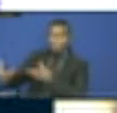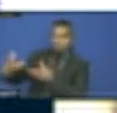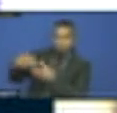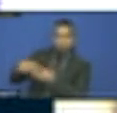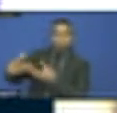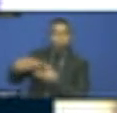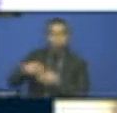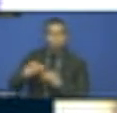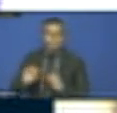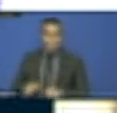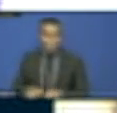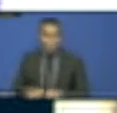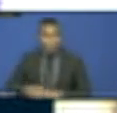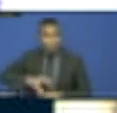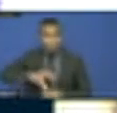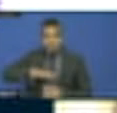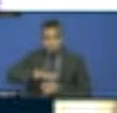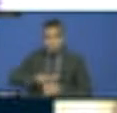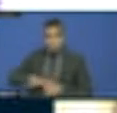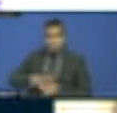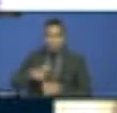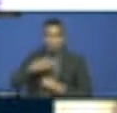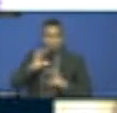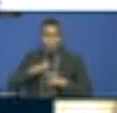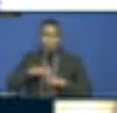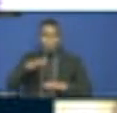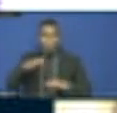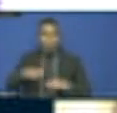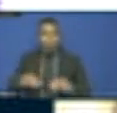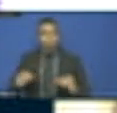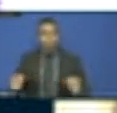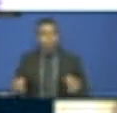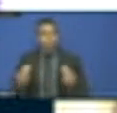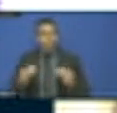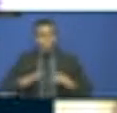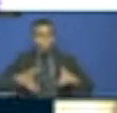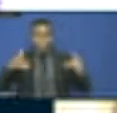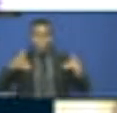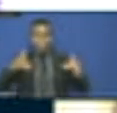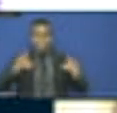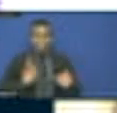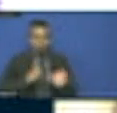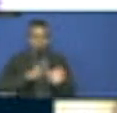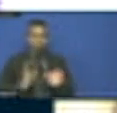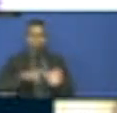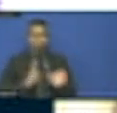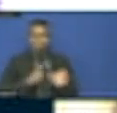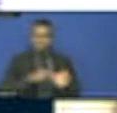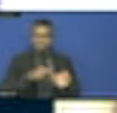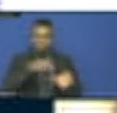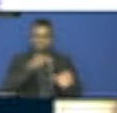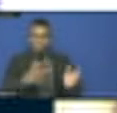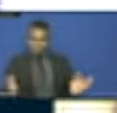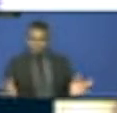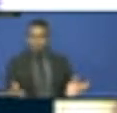level. As I left Zimbabwe, the youth in councillors were having a conference. Normally that conference